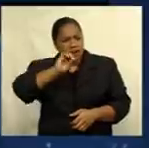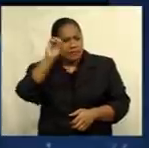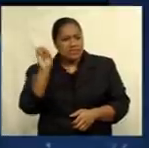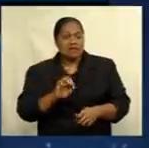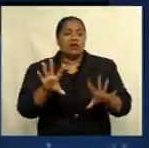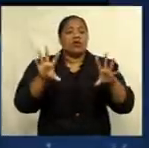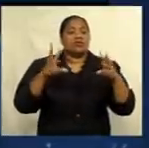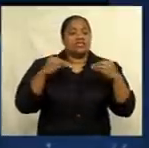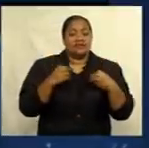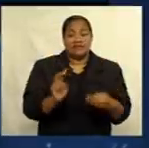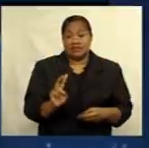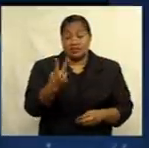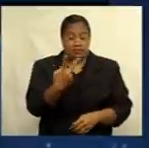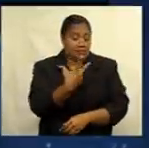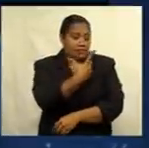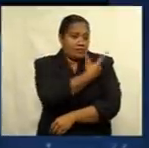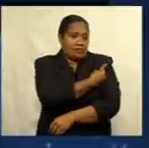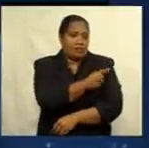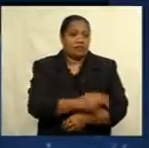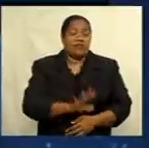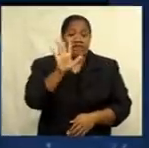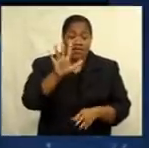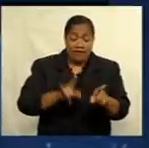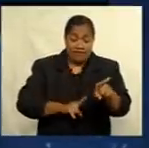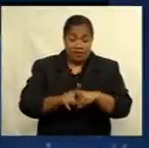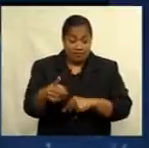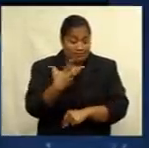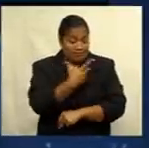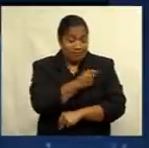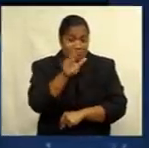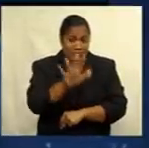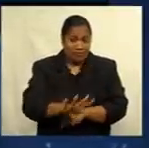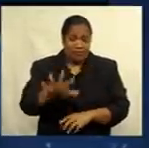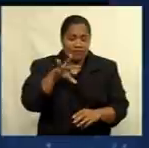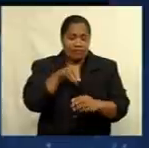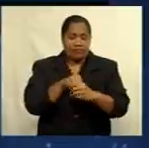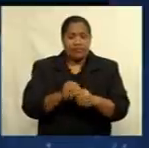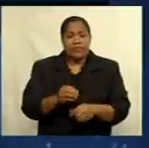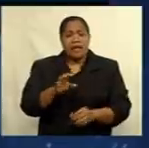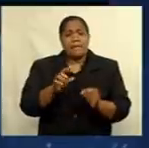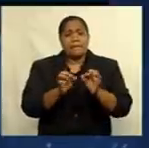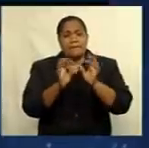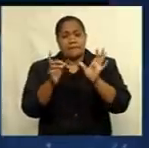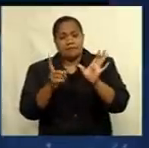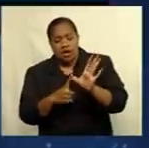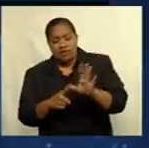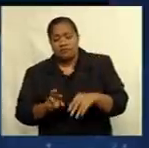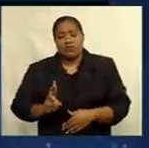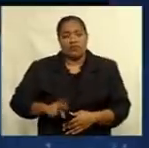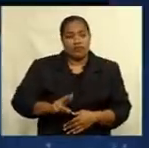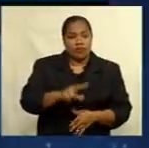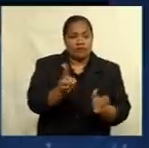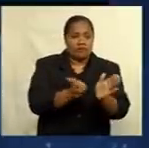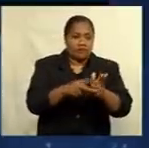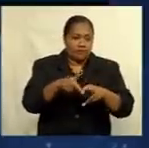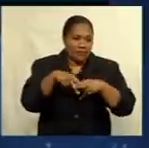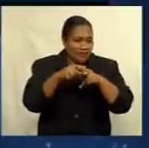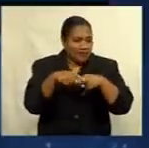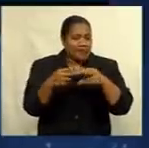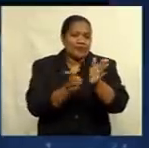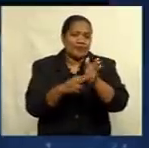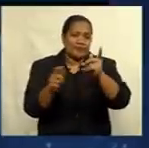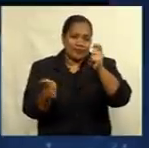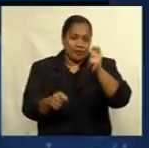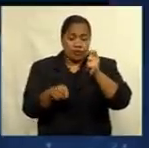the second. The five most vaccinated areas include Mba, Rewa, Nanunga and Naitasiri, which are at 100